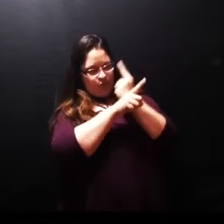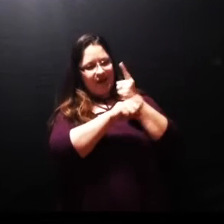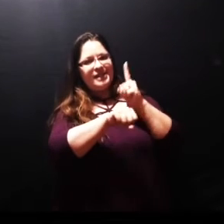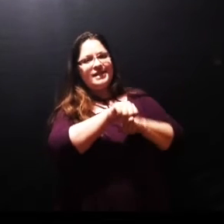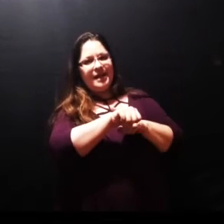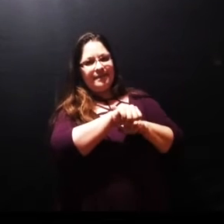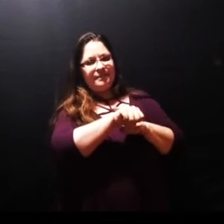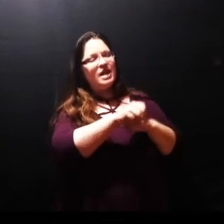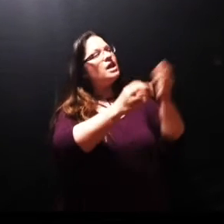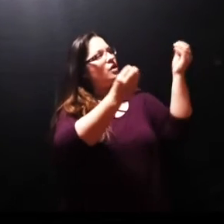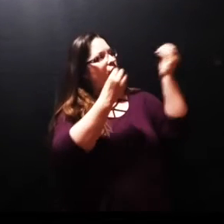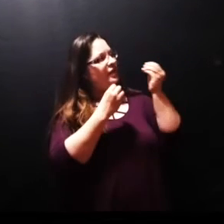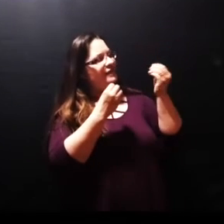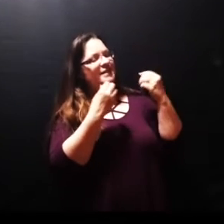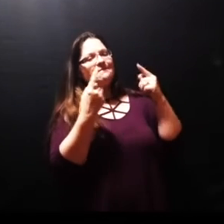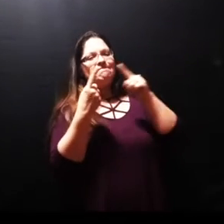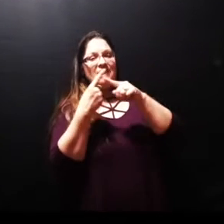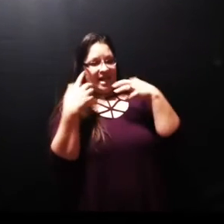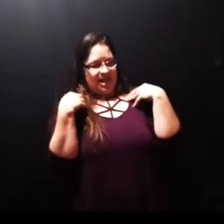strength the power